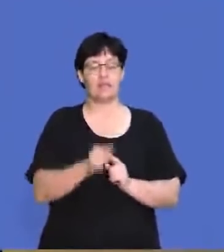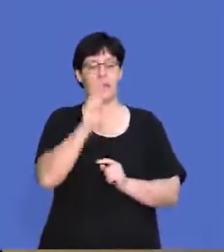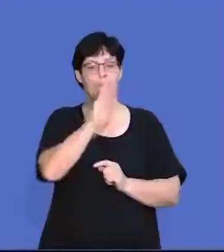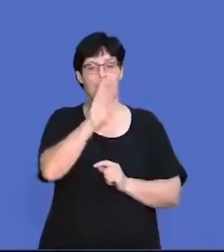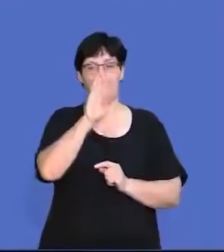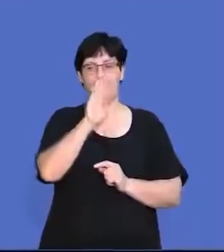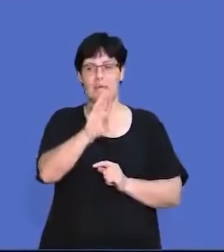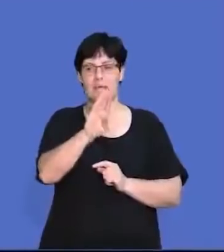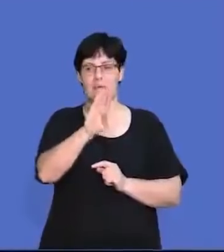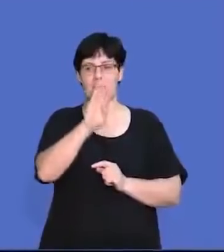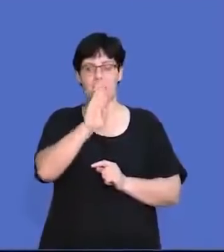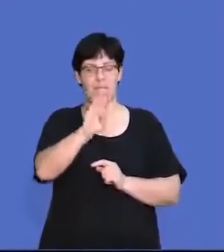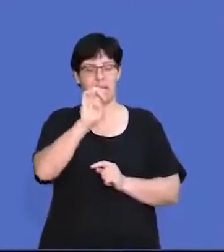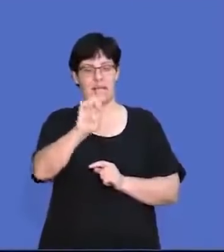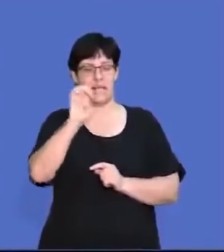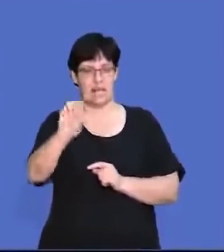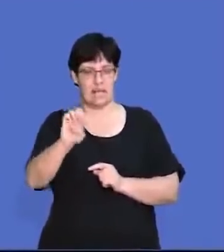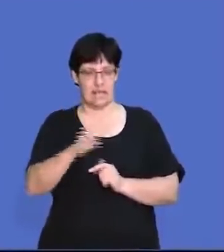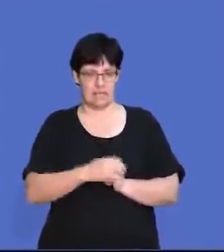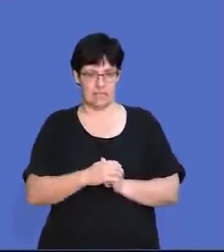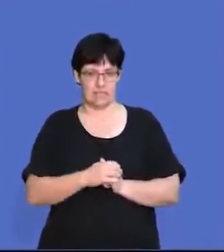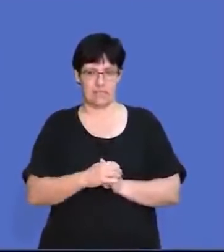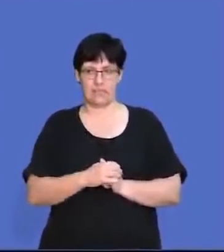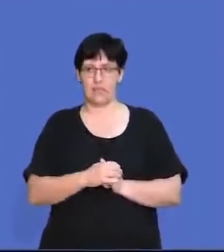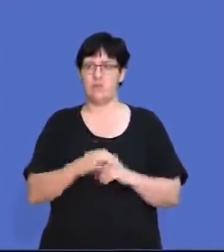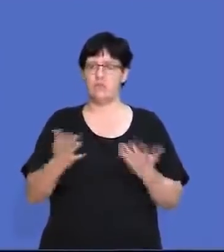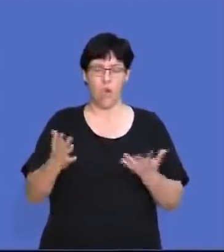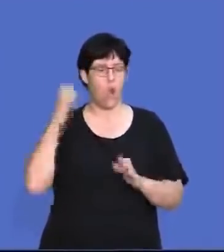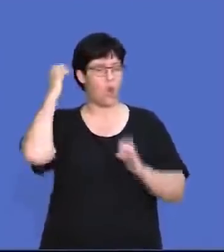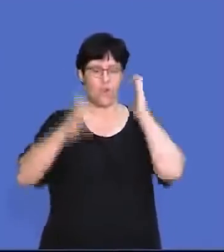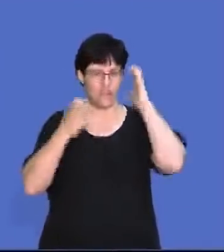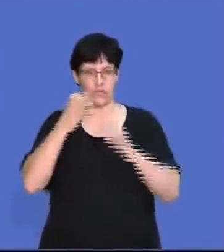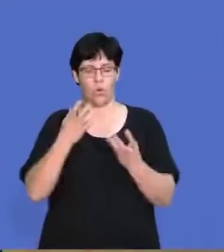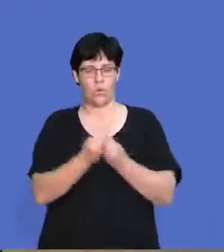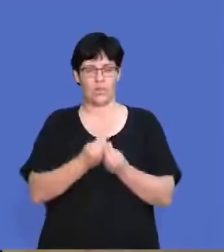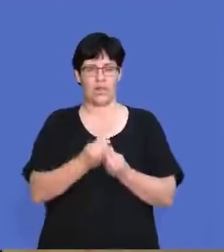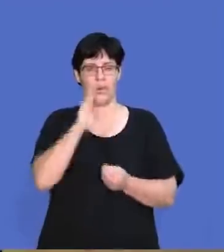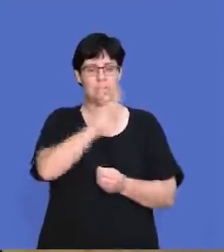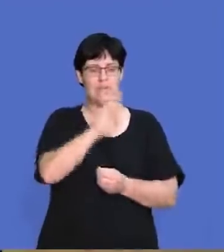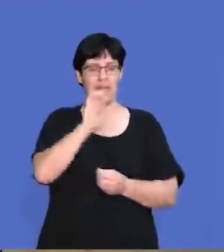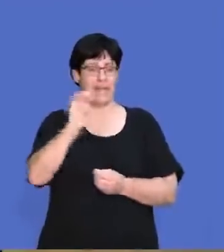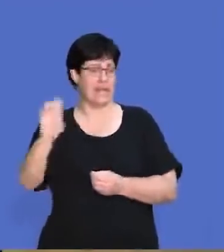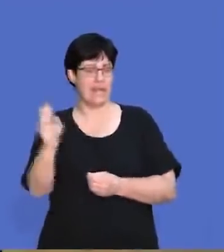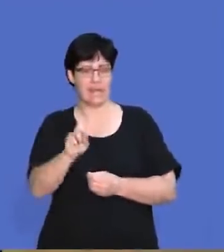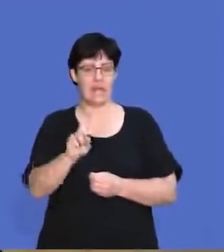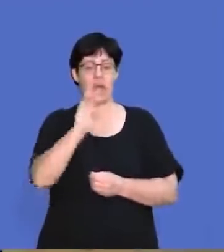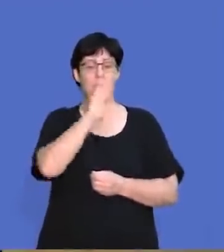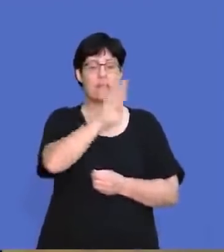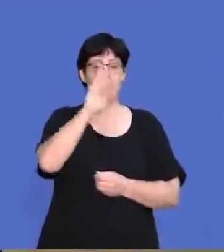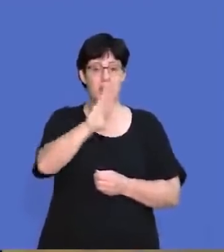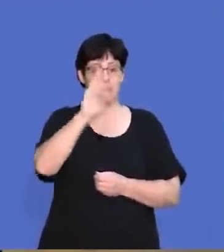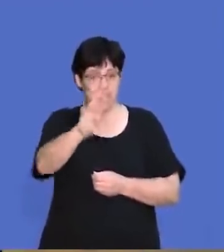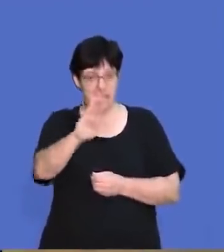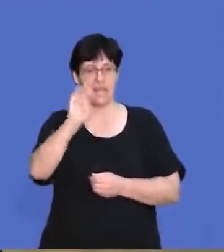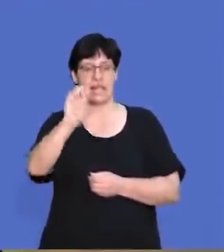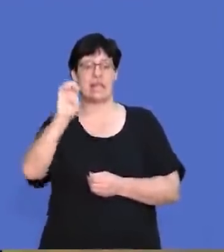and it's broad-based black economic empowerment. All right, do not confuse it with BEE. right, broad-based